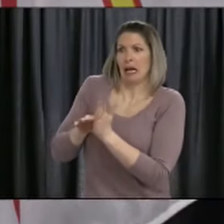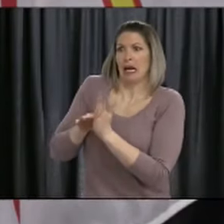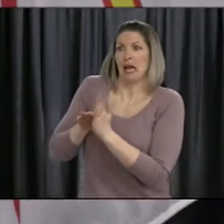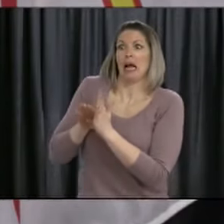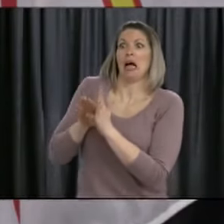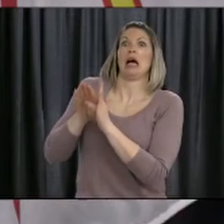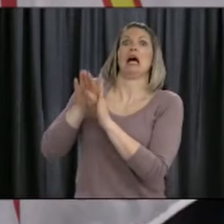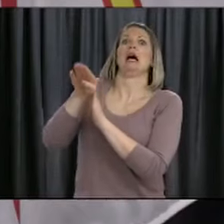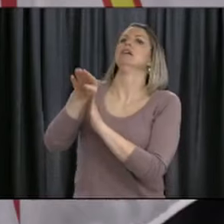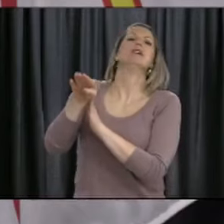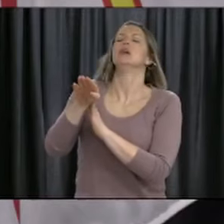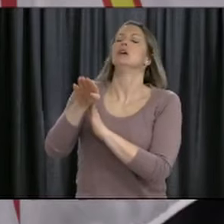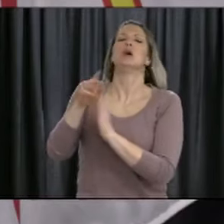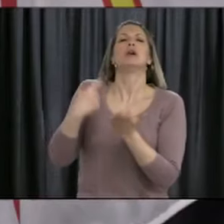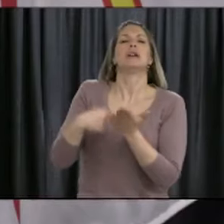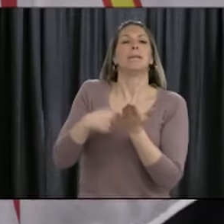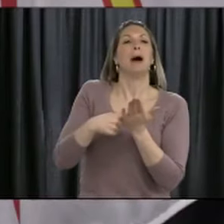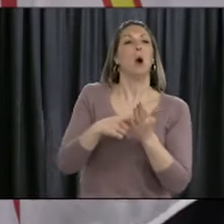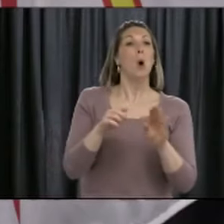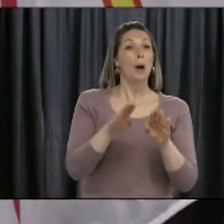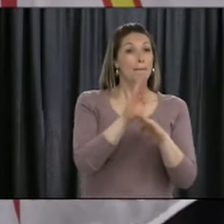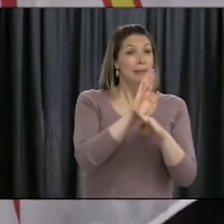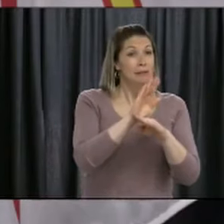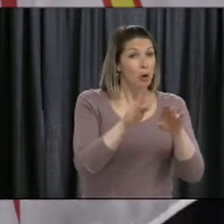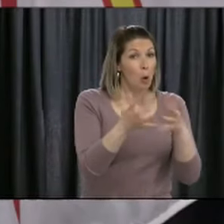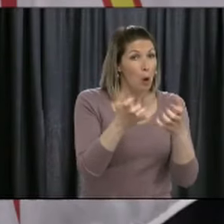and how can they safely operate in this environment.